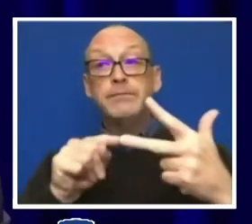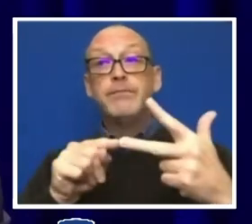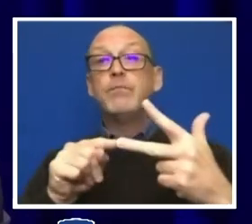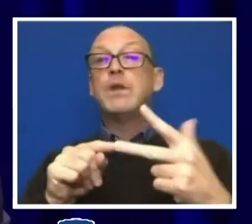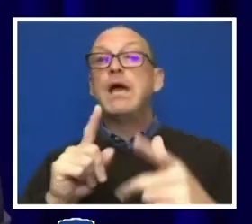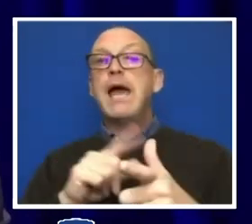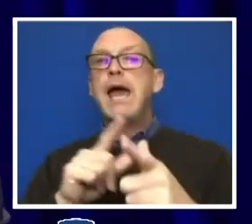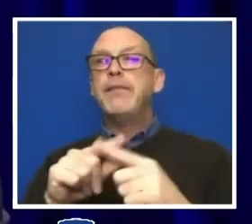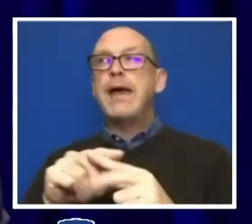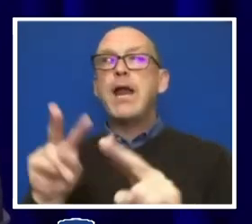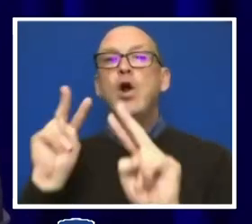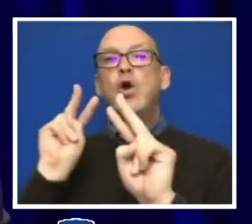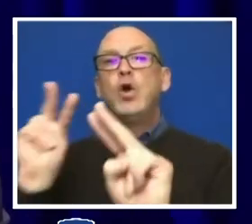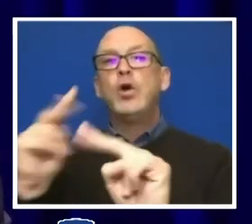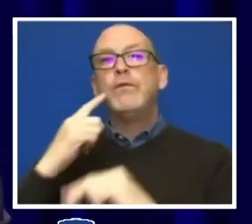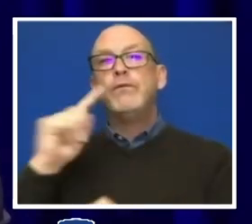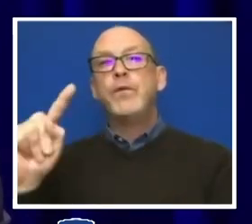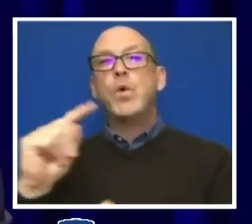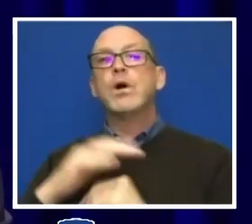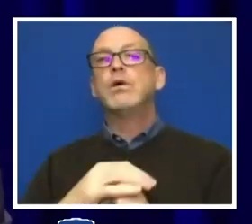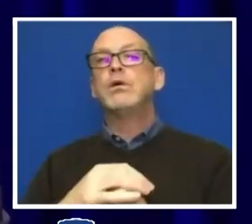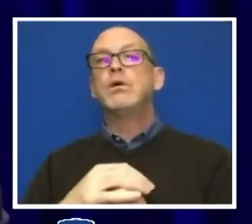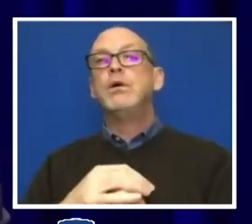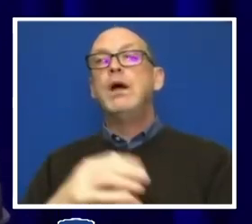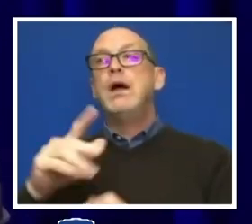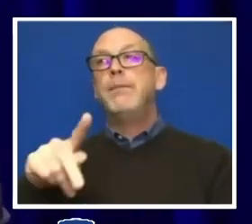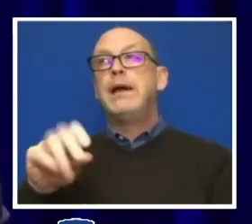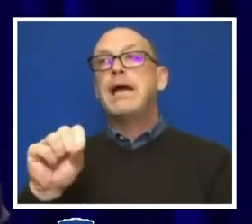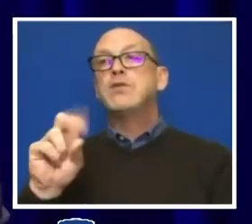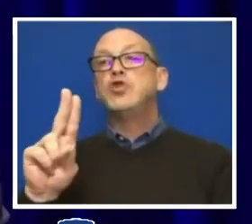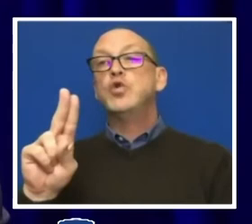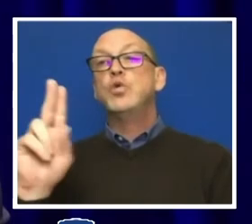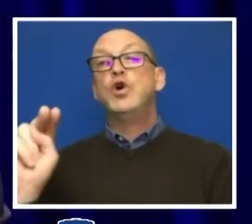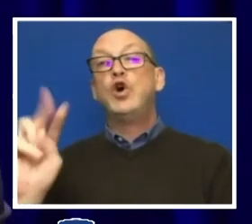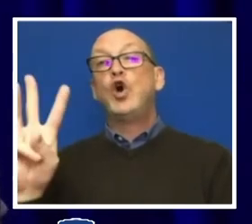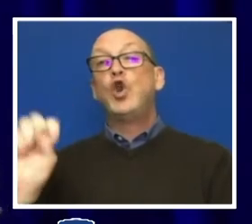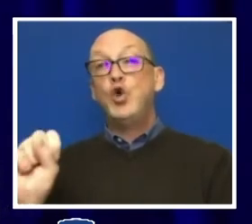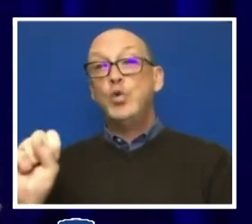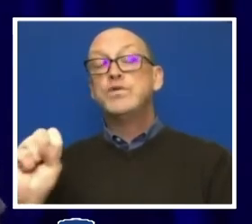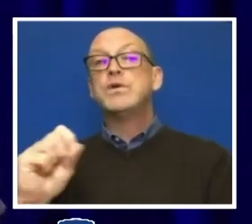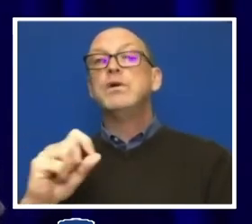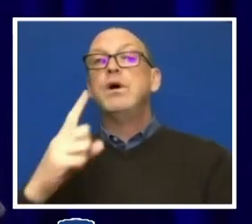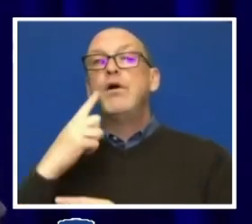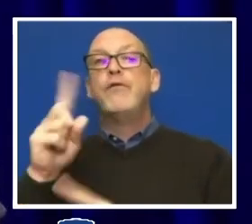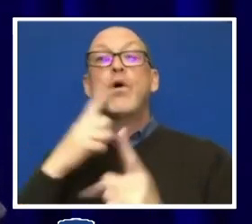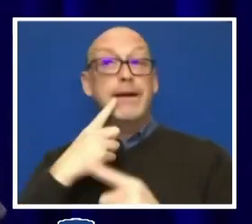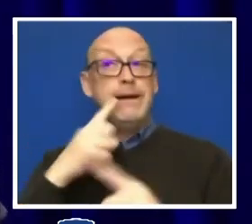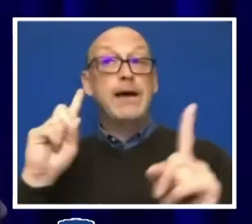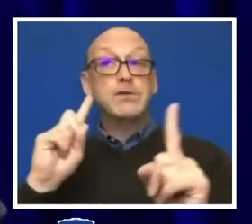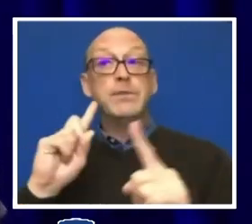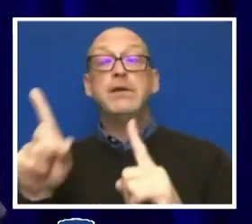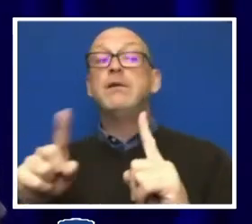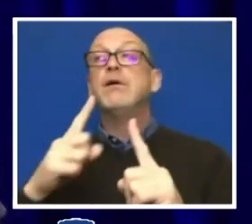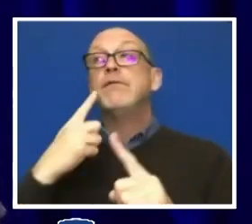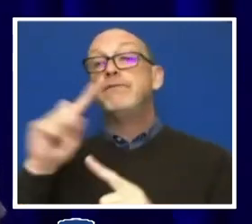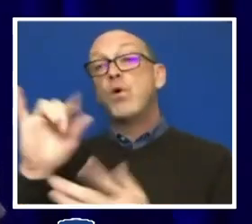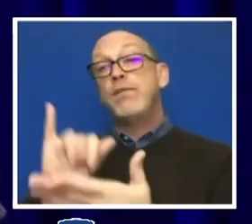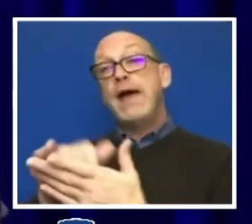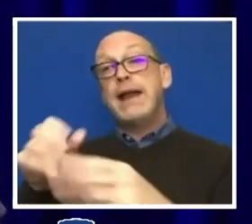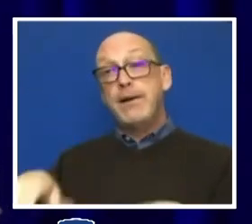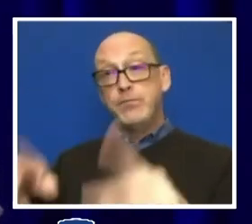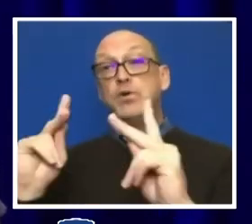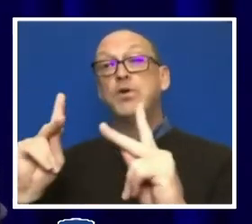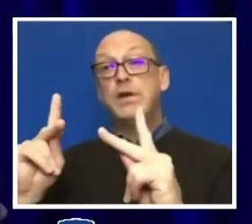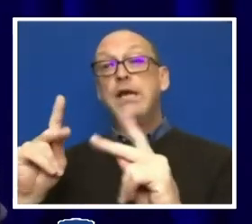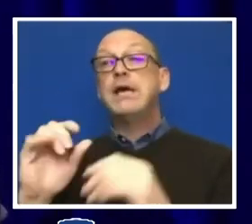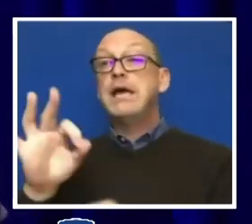for Penn State News for an announcement of the opportunity should you